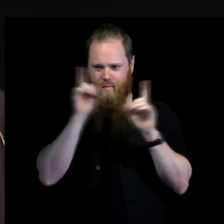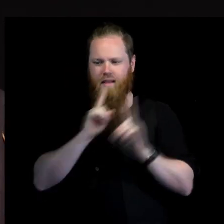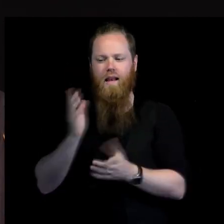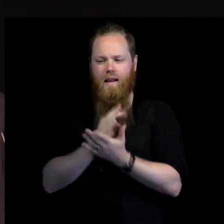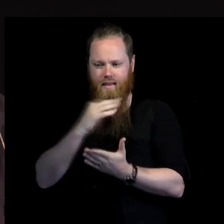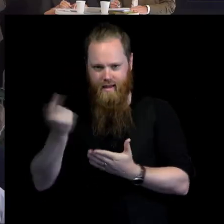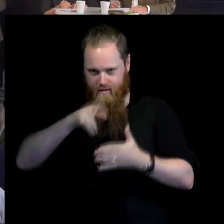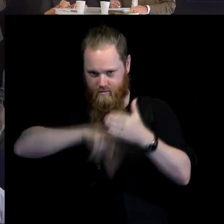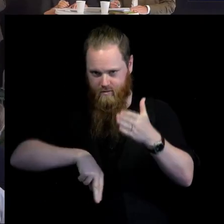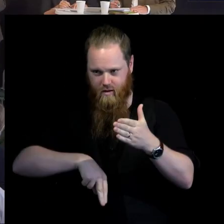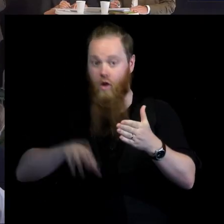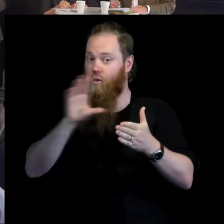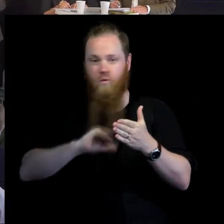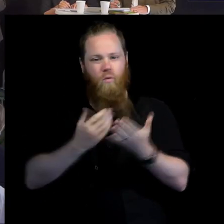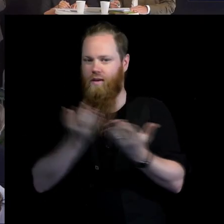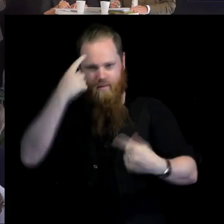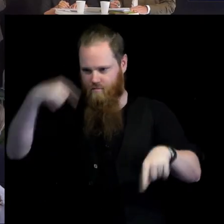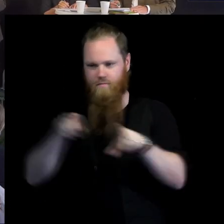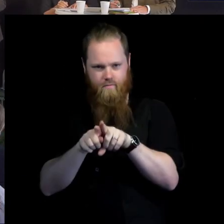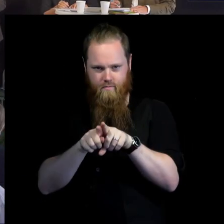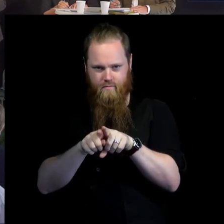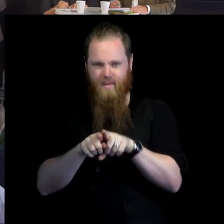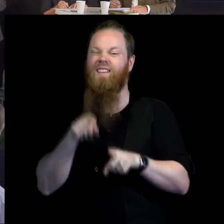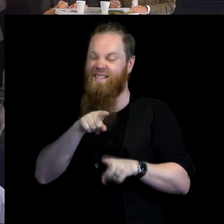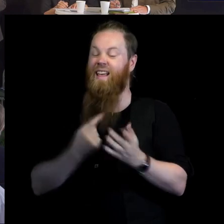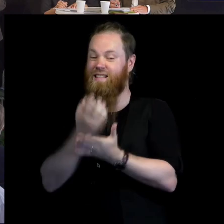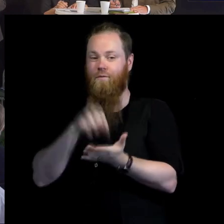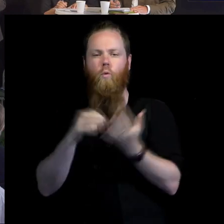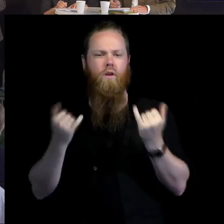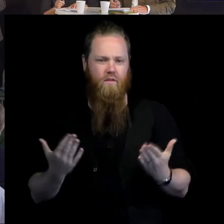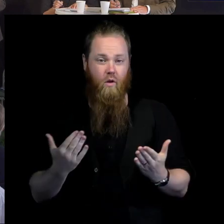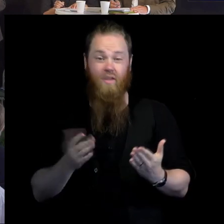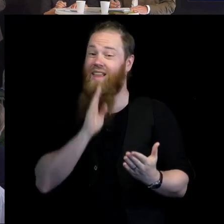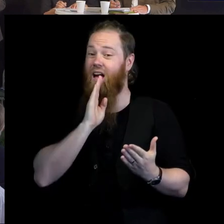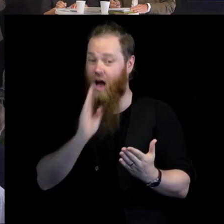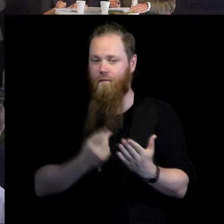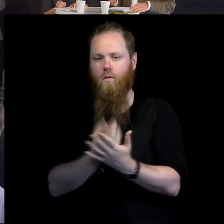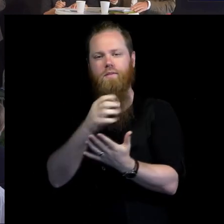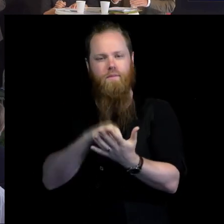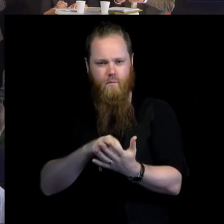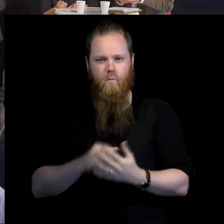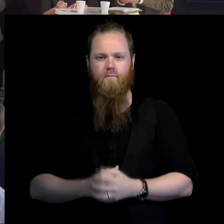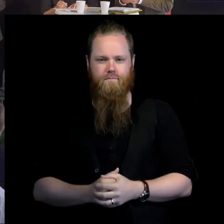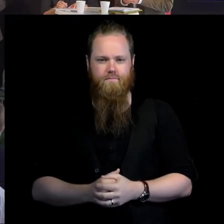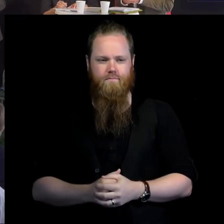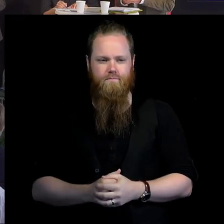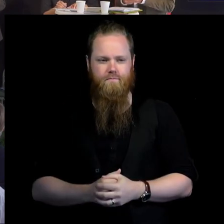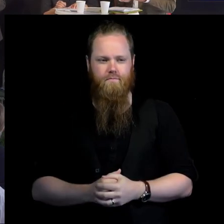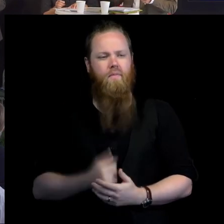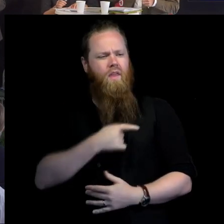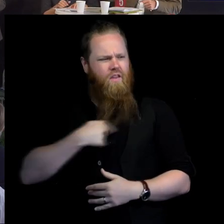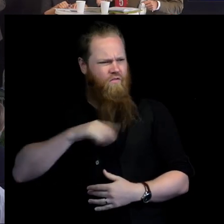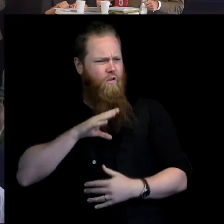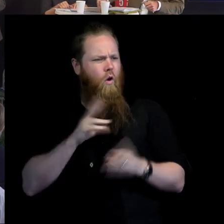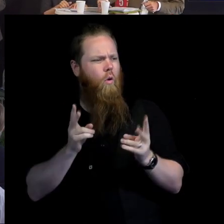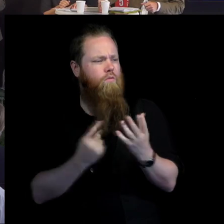pass. So that is the situation. That is the seriousness of what we have. At the same time, we have opportunities.